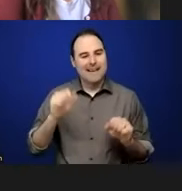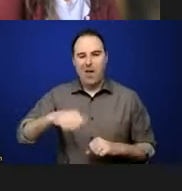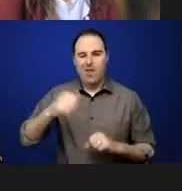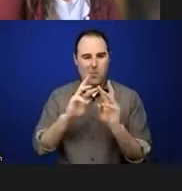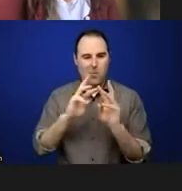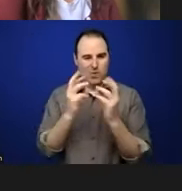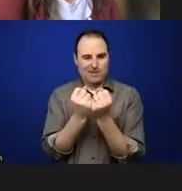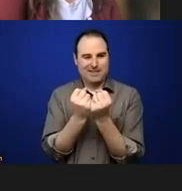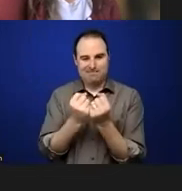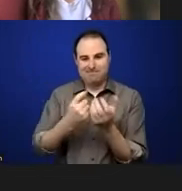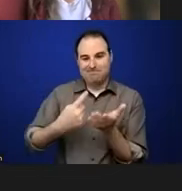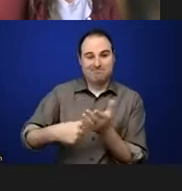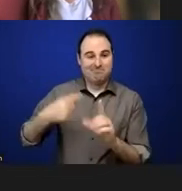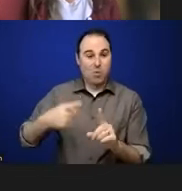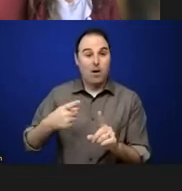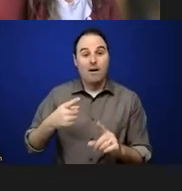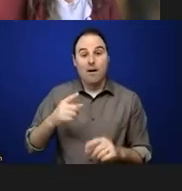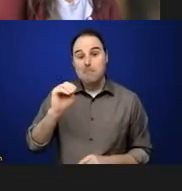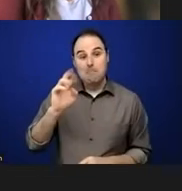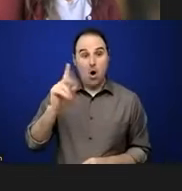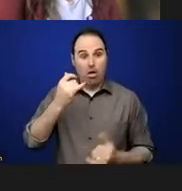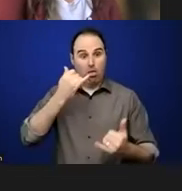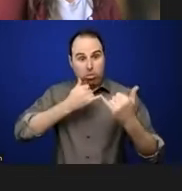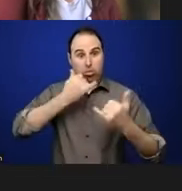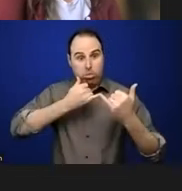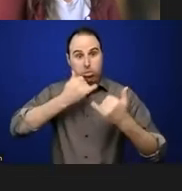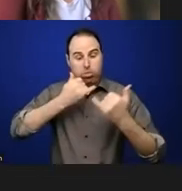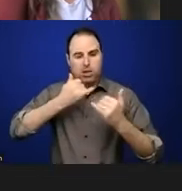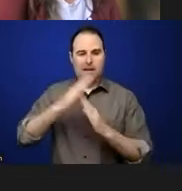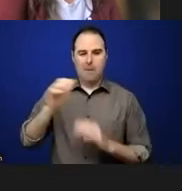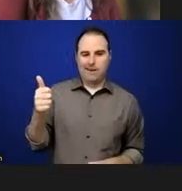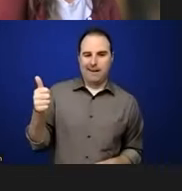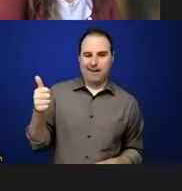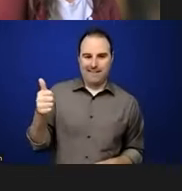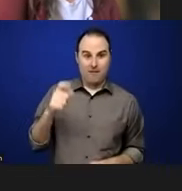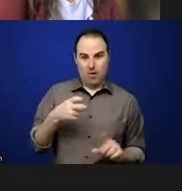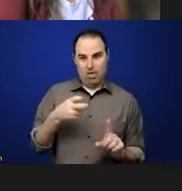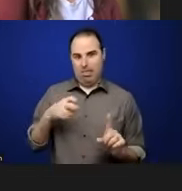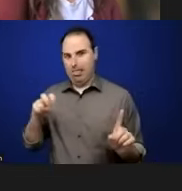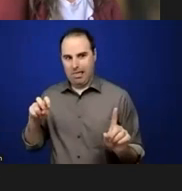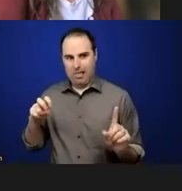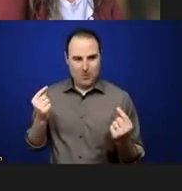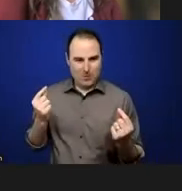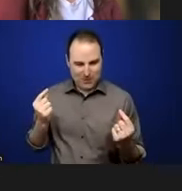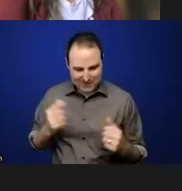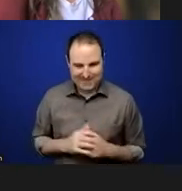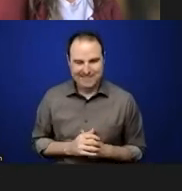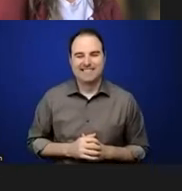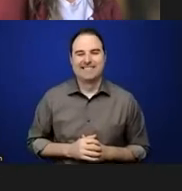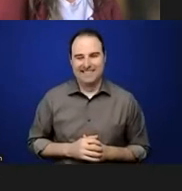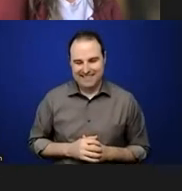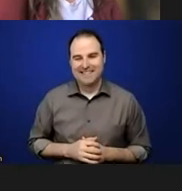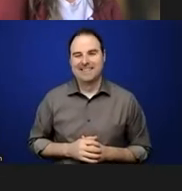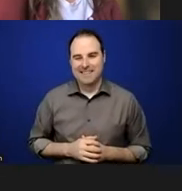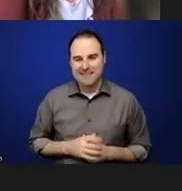made inside of his practice and how he has had to pivot from that, right? And a lot of times how it's better, right? How the project,